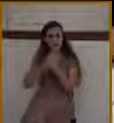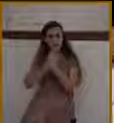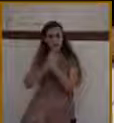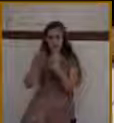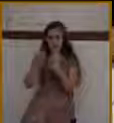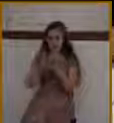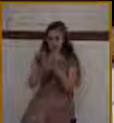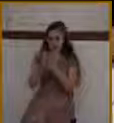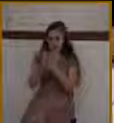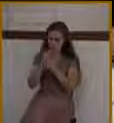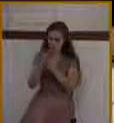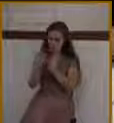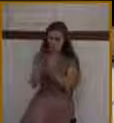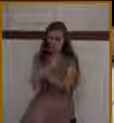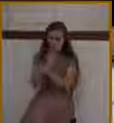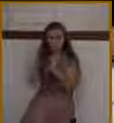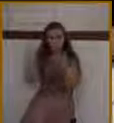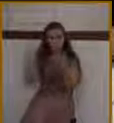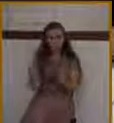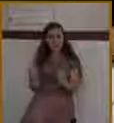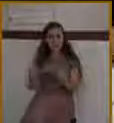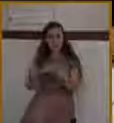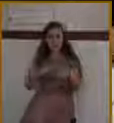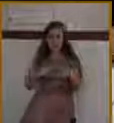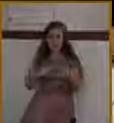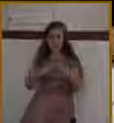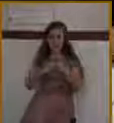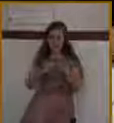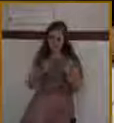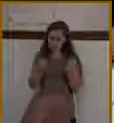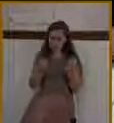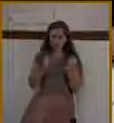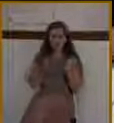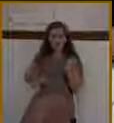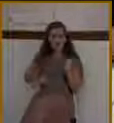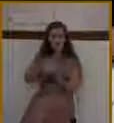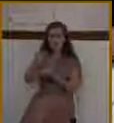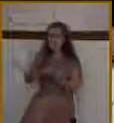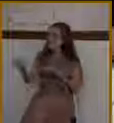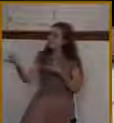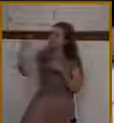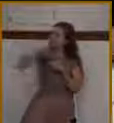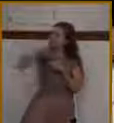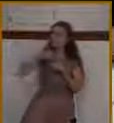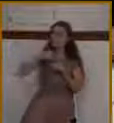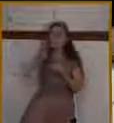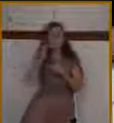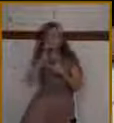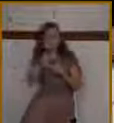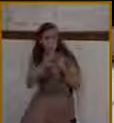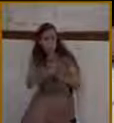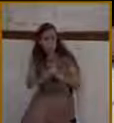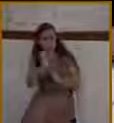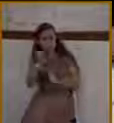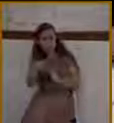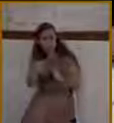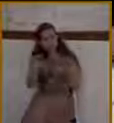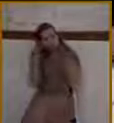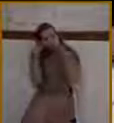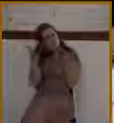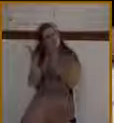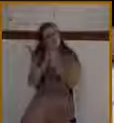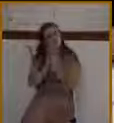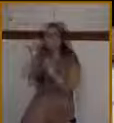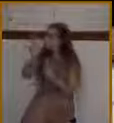my Lord. I want to open my heart to the King of glory. And, friend, if that's your prayer, would you just pray that? Would you just tell the Lord that? Jesus,